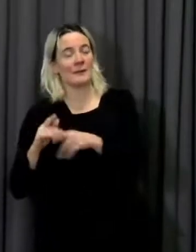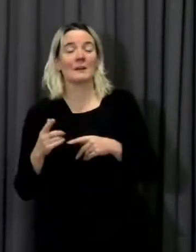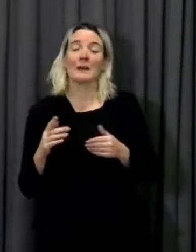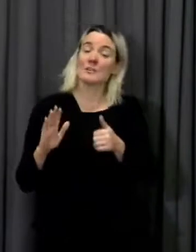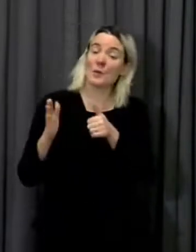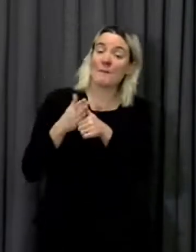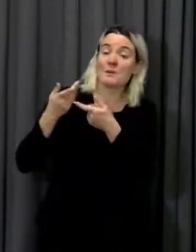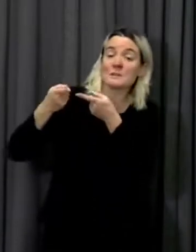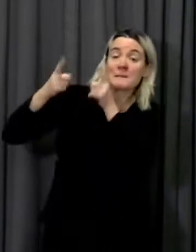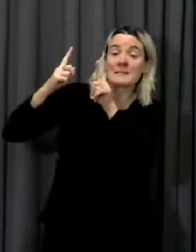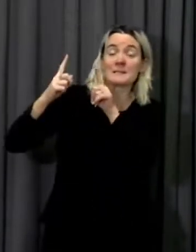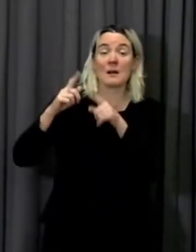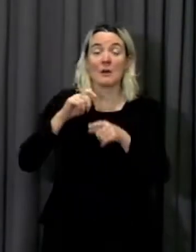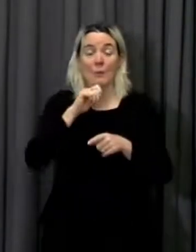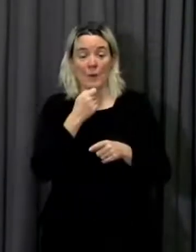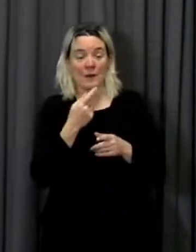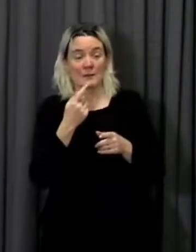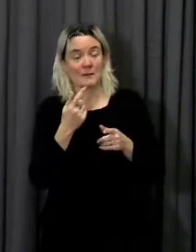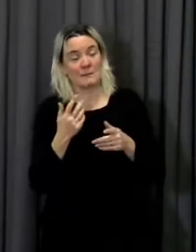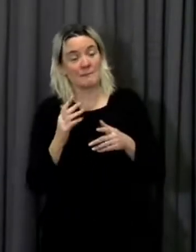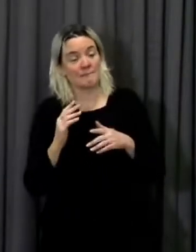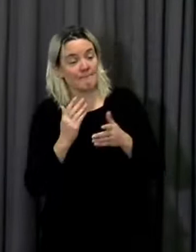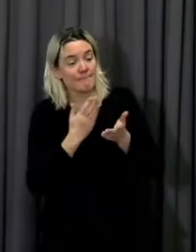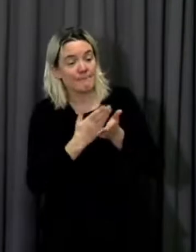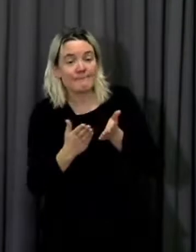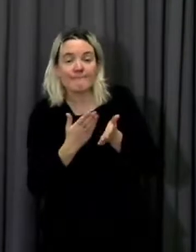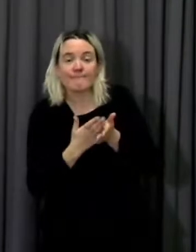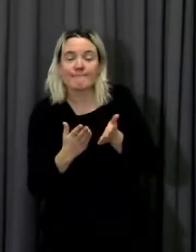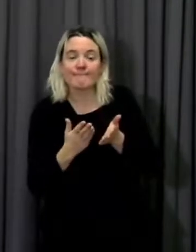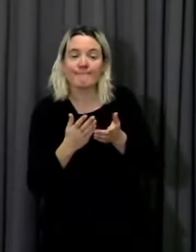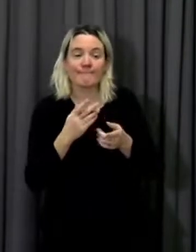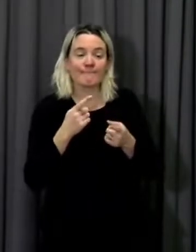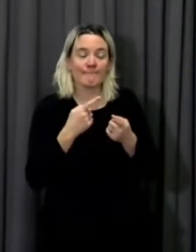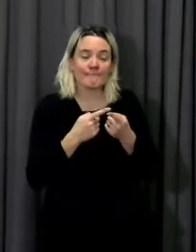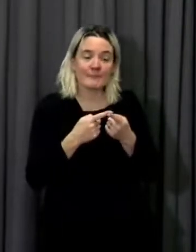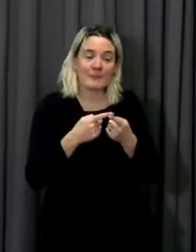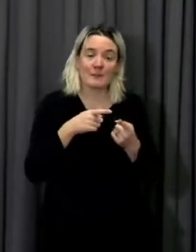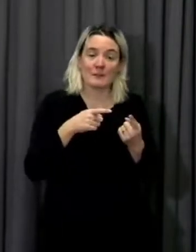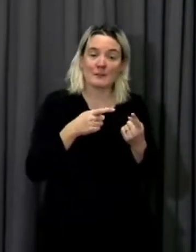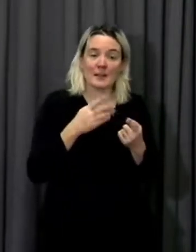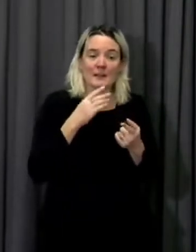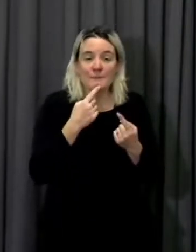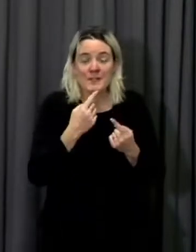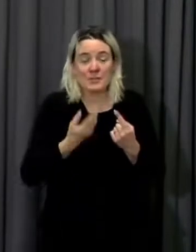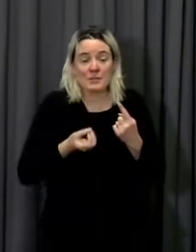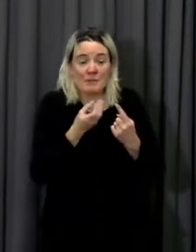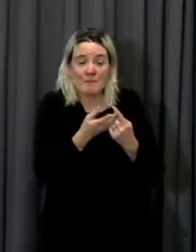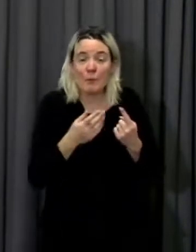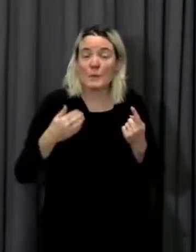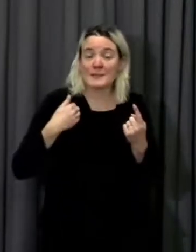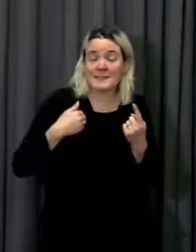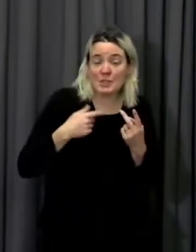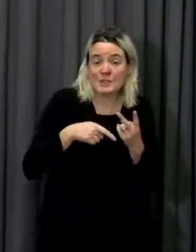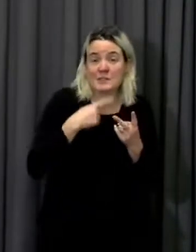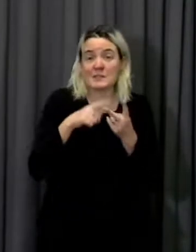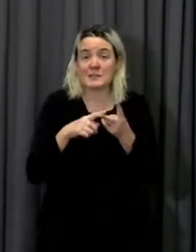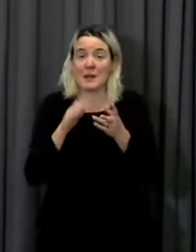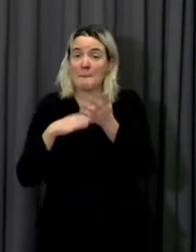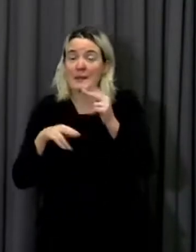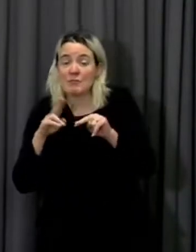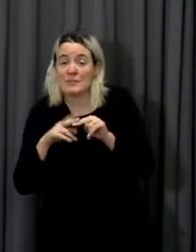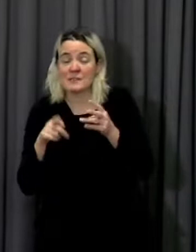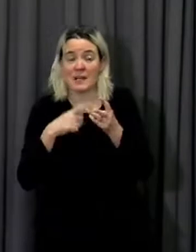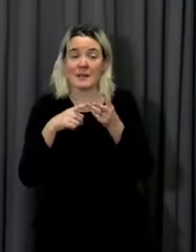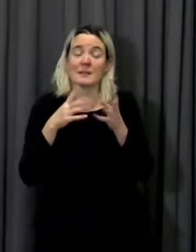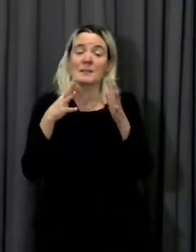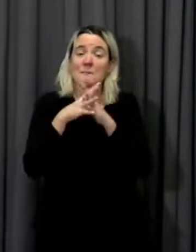more clarity, of course, to teachers, to the WRGA, and to parents in terms of what we're hoping